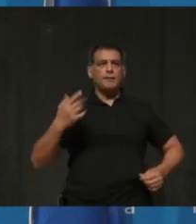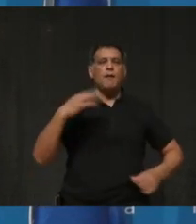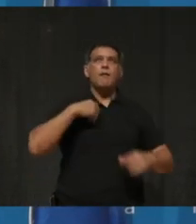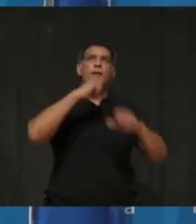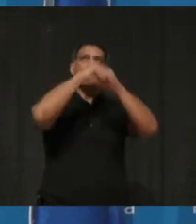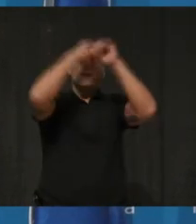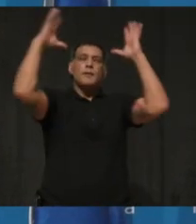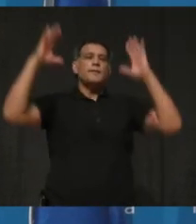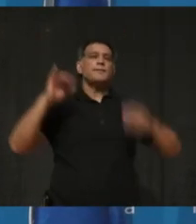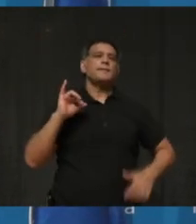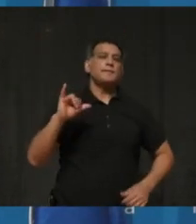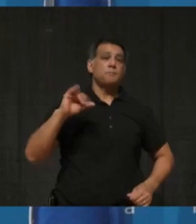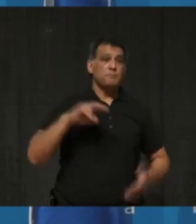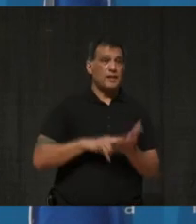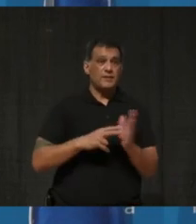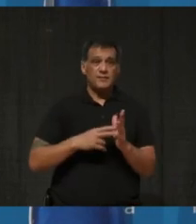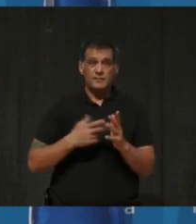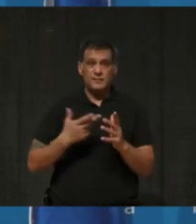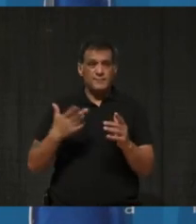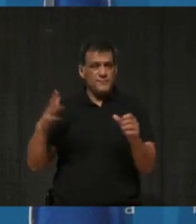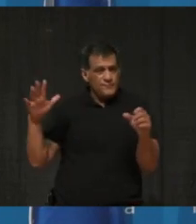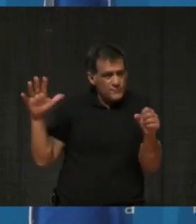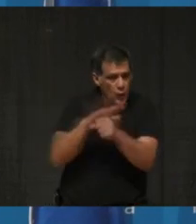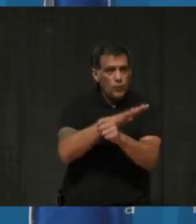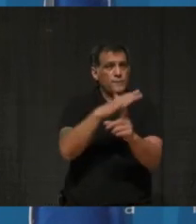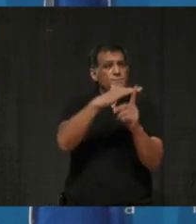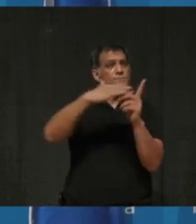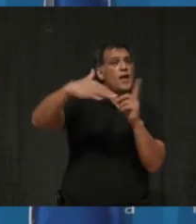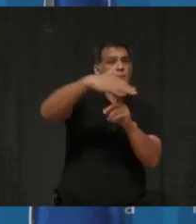environmental assessment. We want to be committed to that.